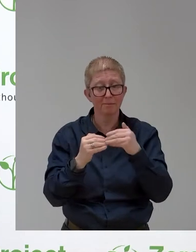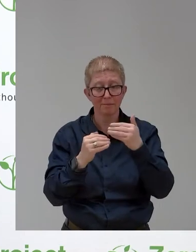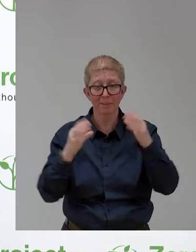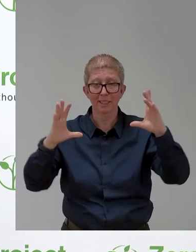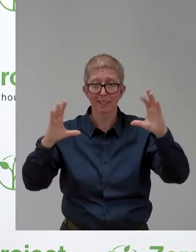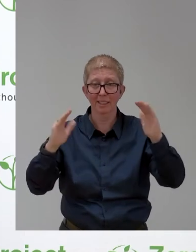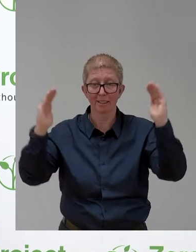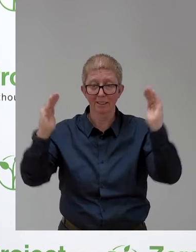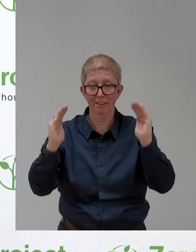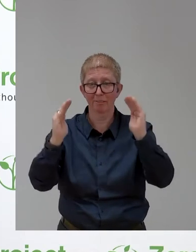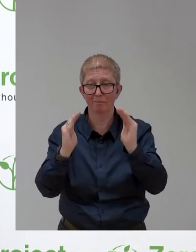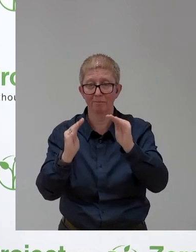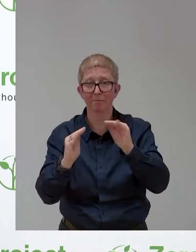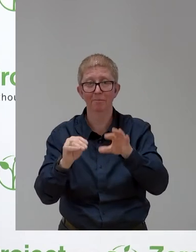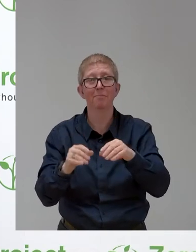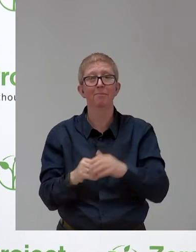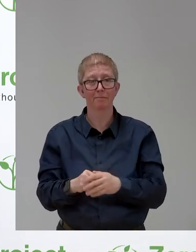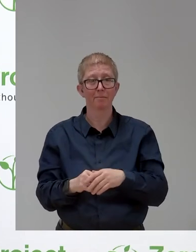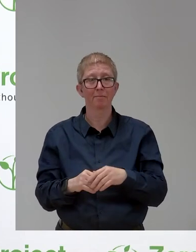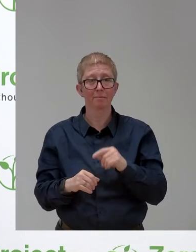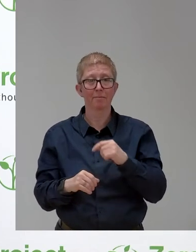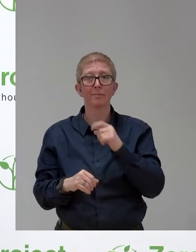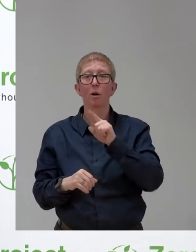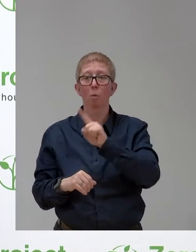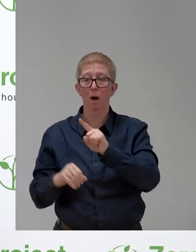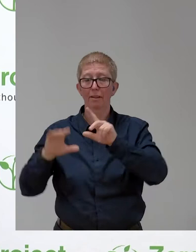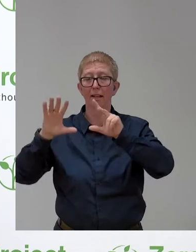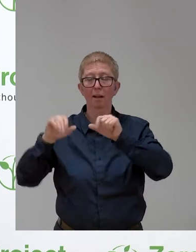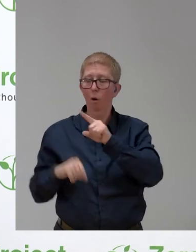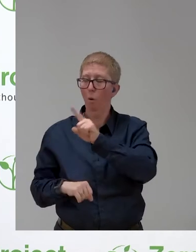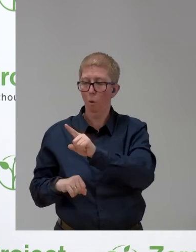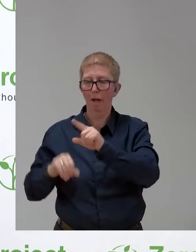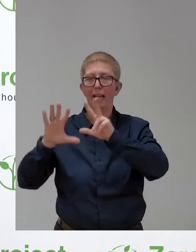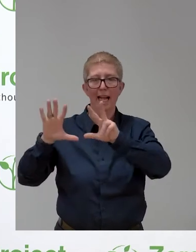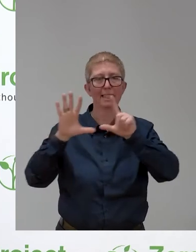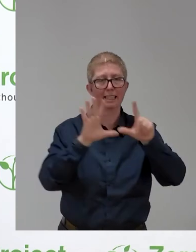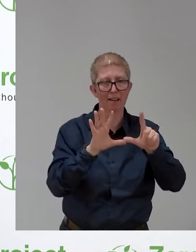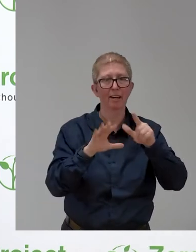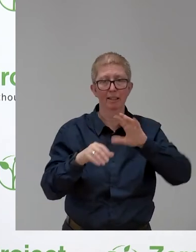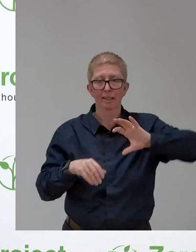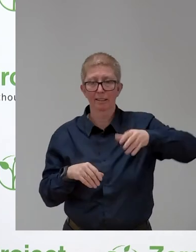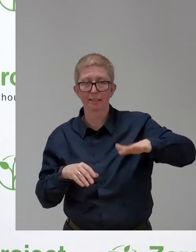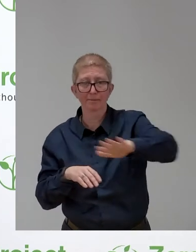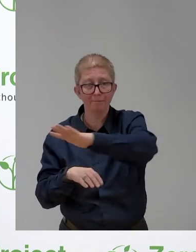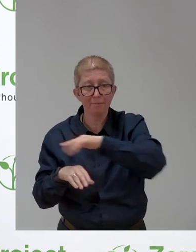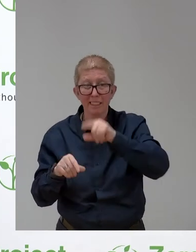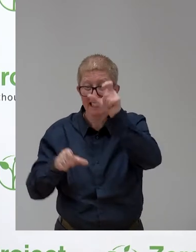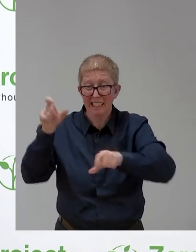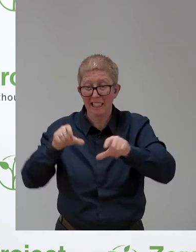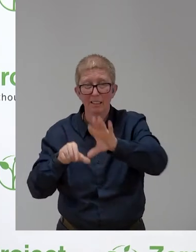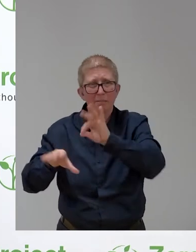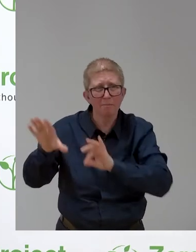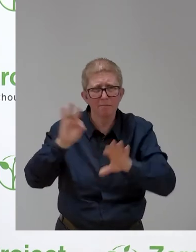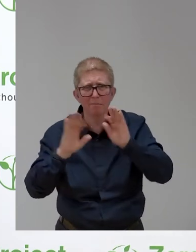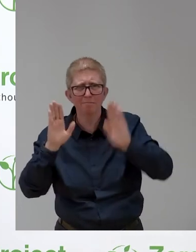178 innovative practices and policies on it. And after the voting, we were able to announce the winners in fall.